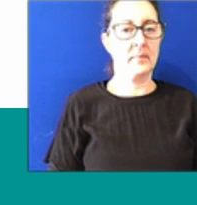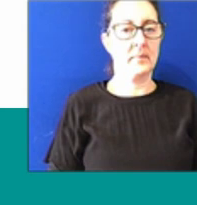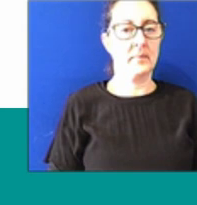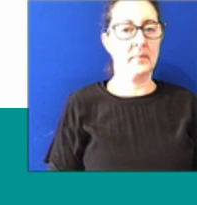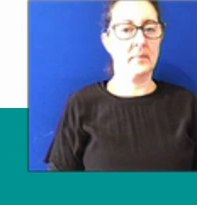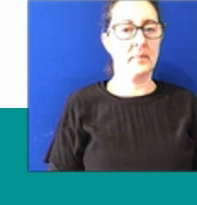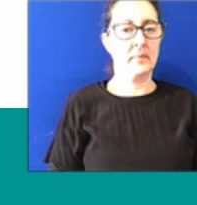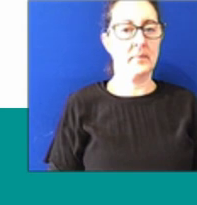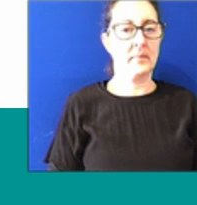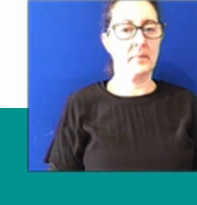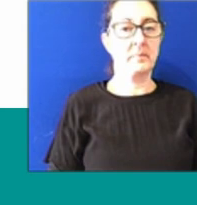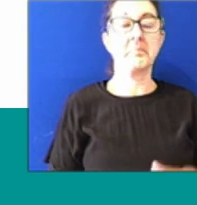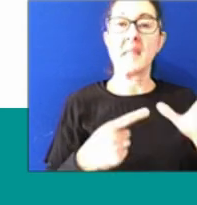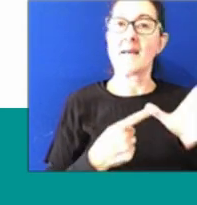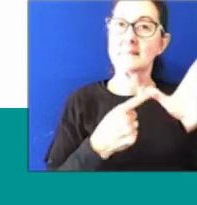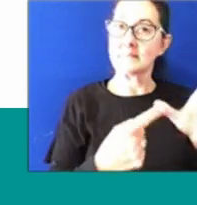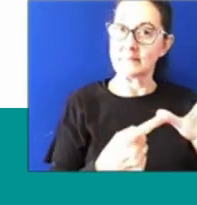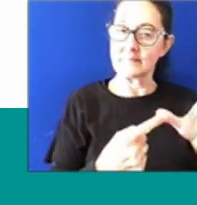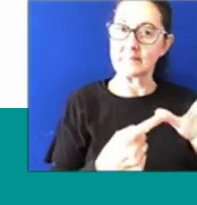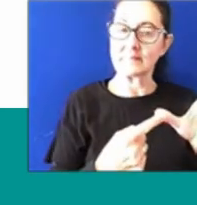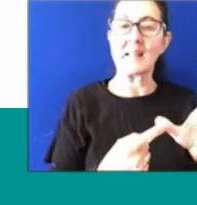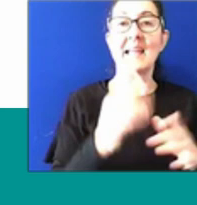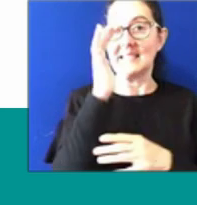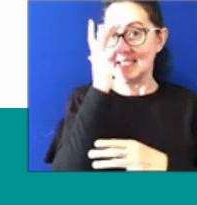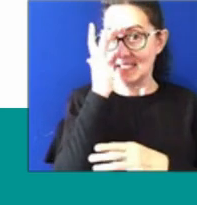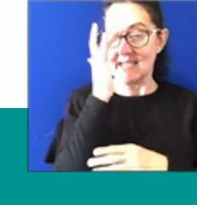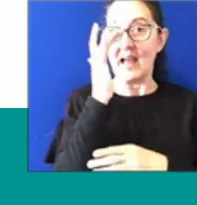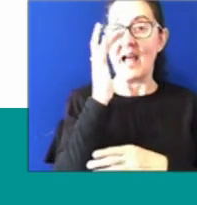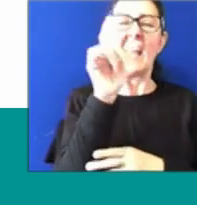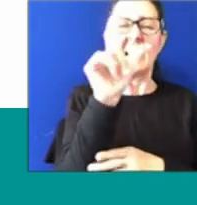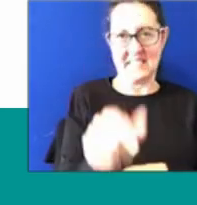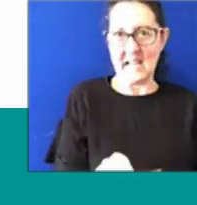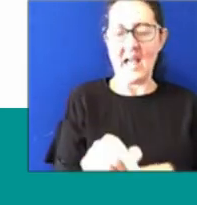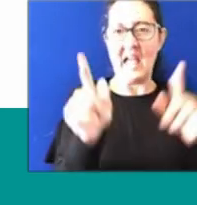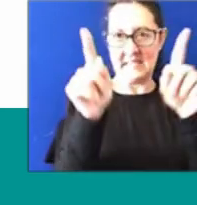And the answer is India, England, India.